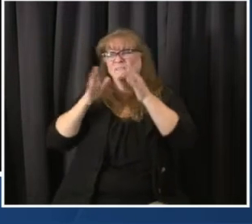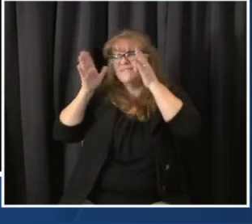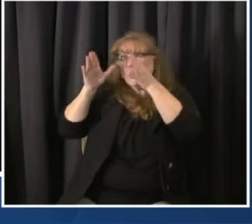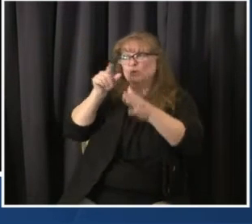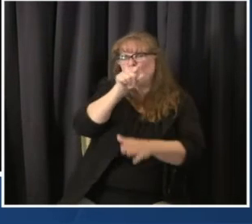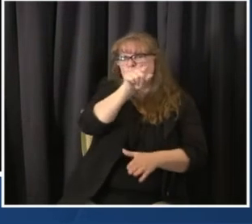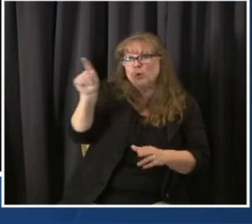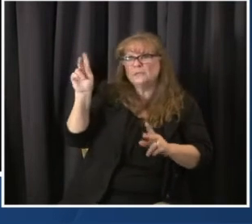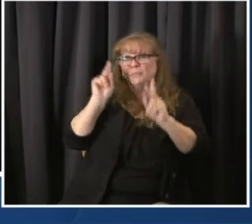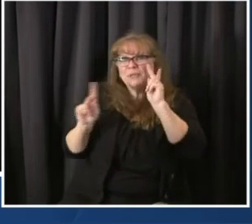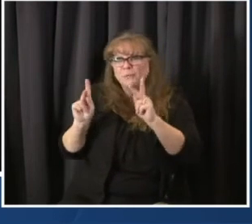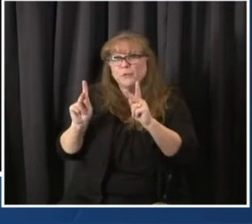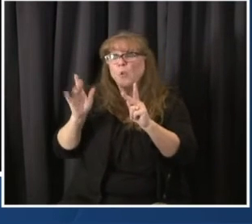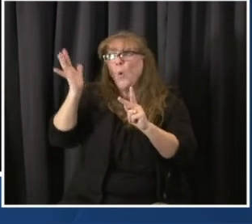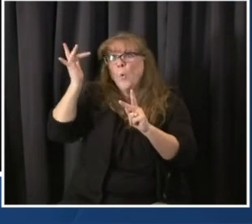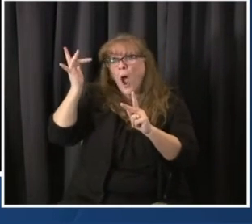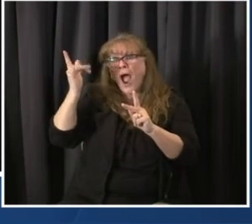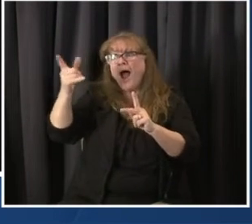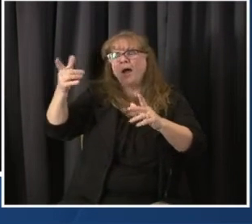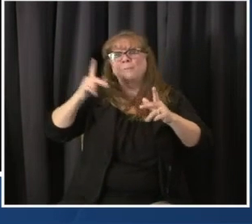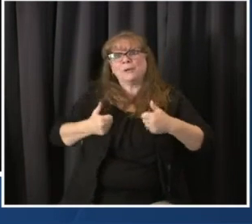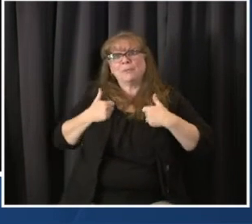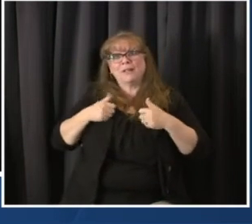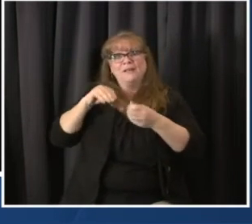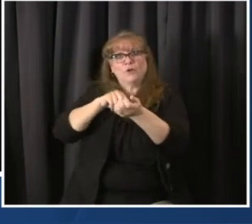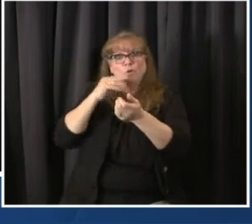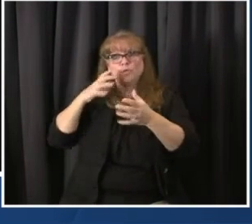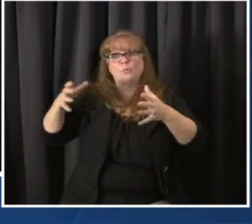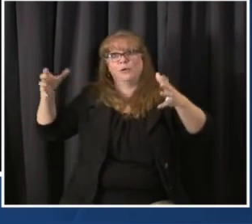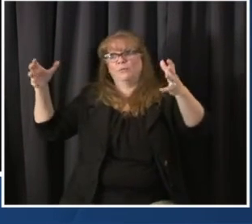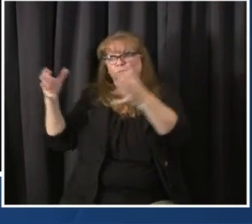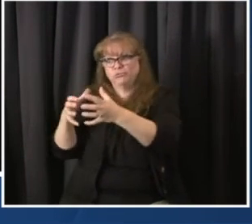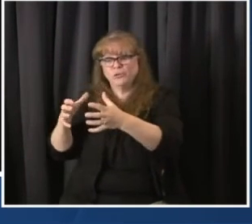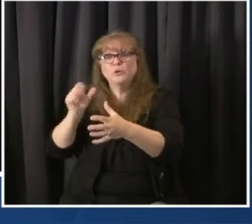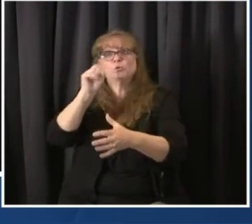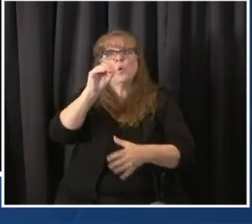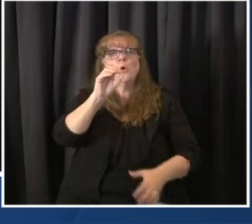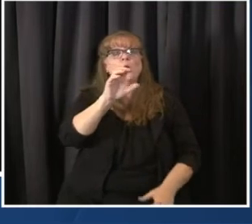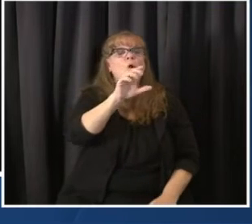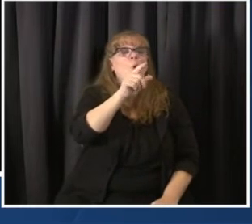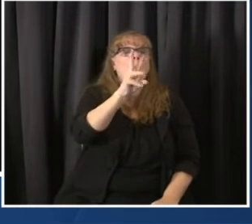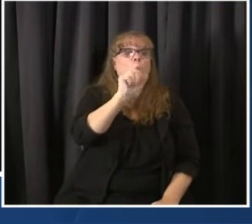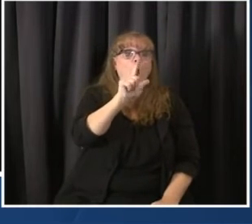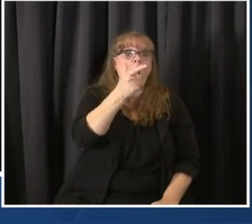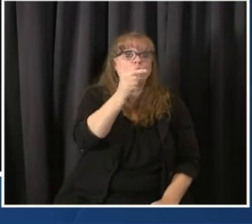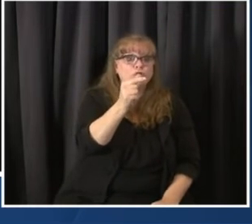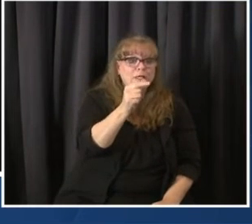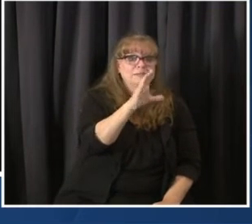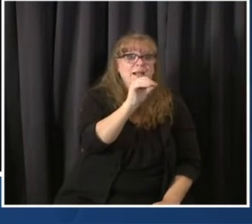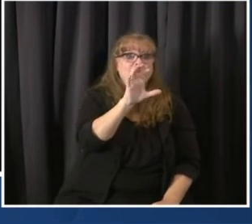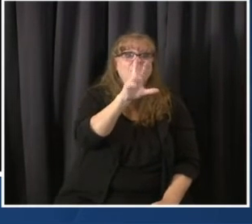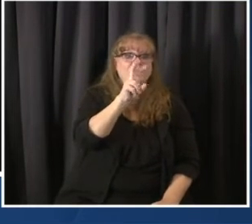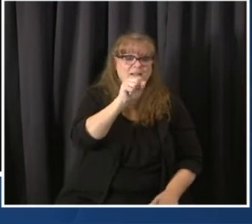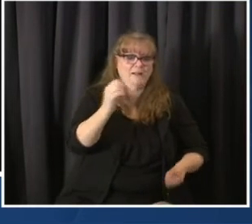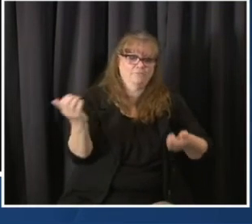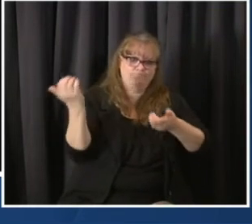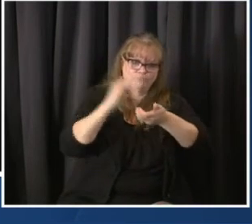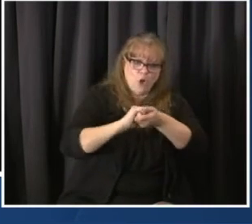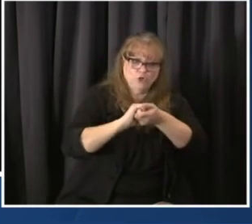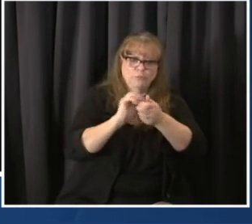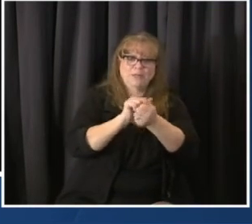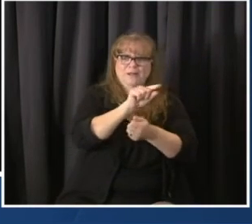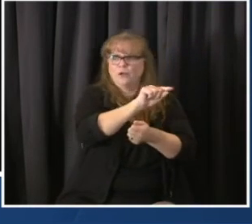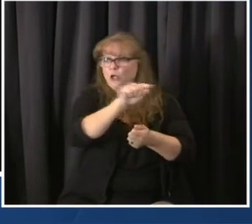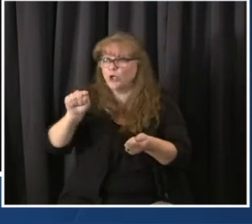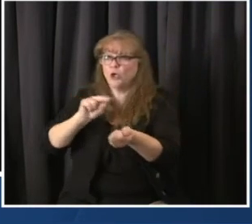CVS and Walgreens that they will complete the first favor of the next few days. And really everybody